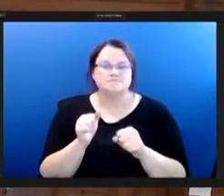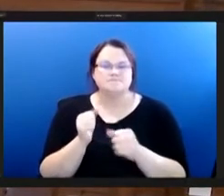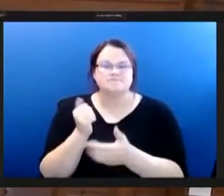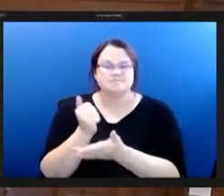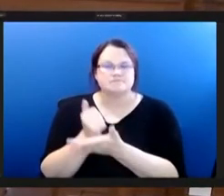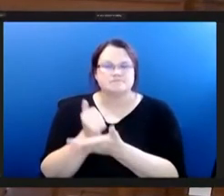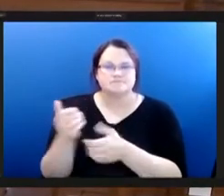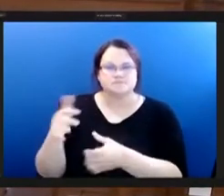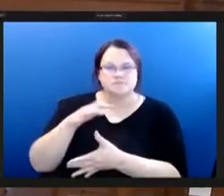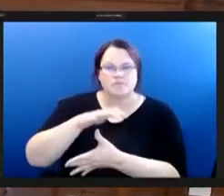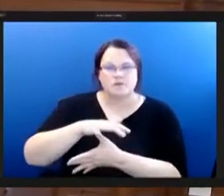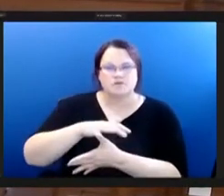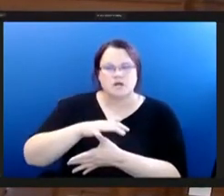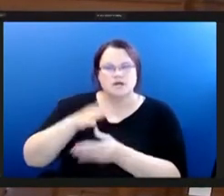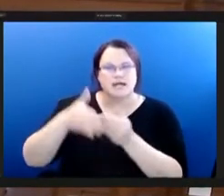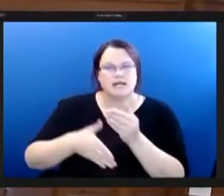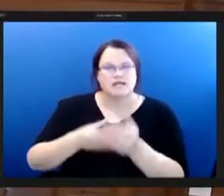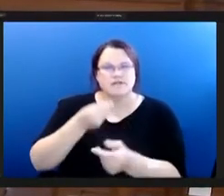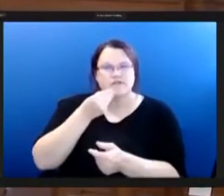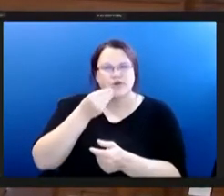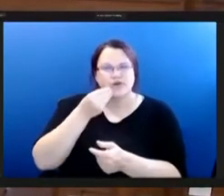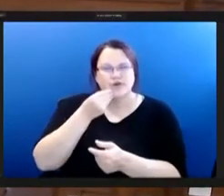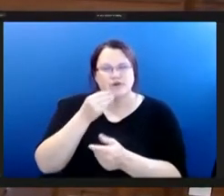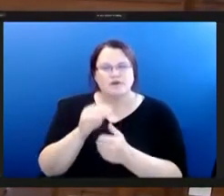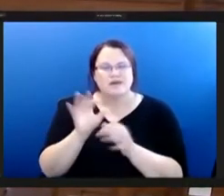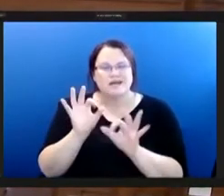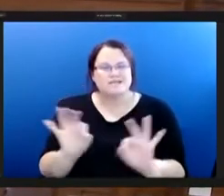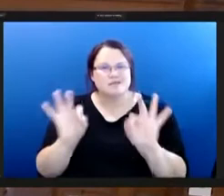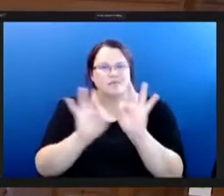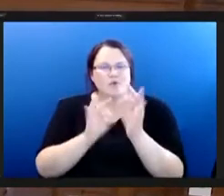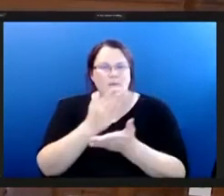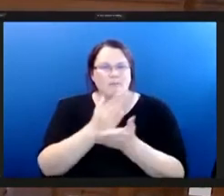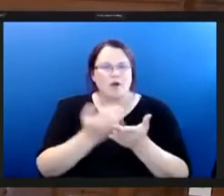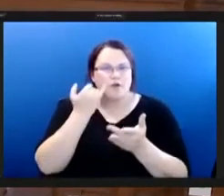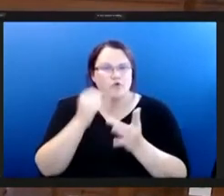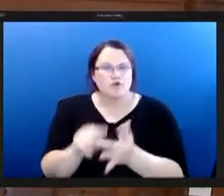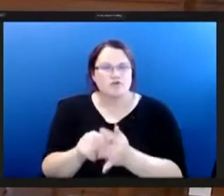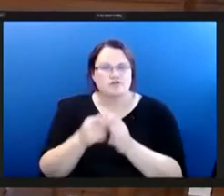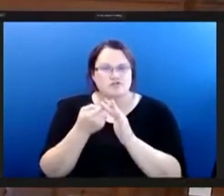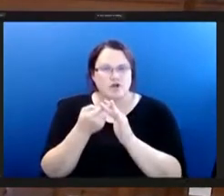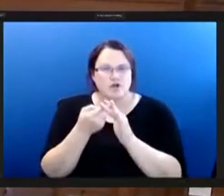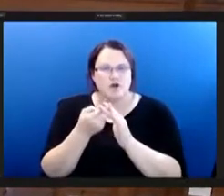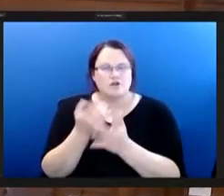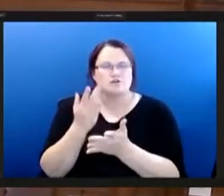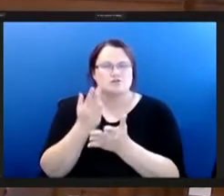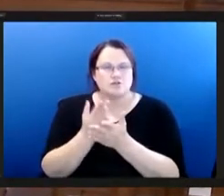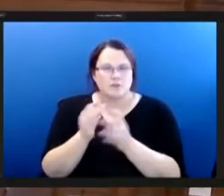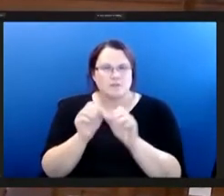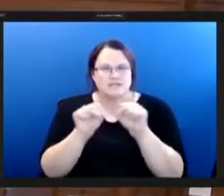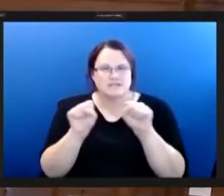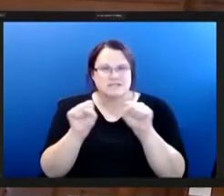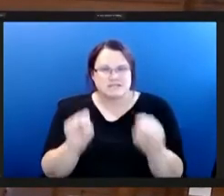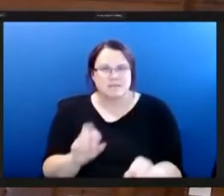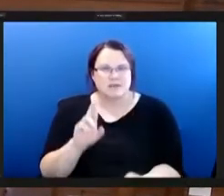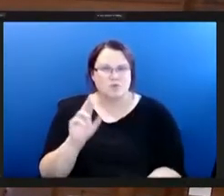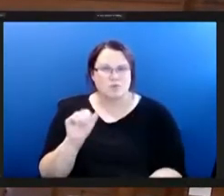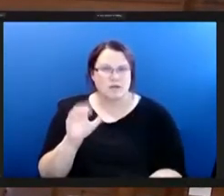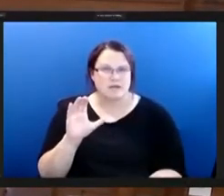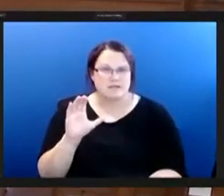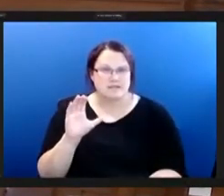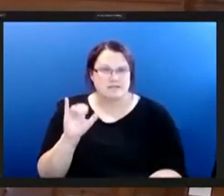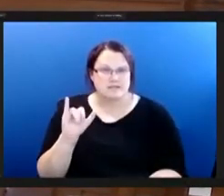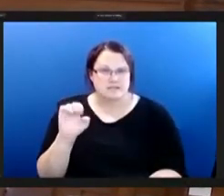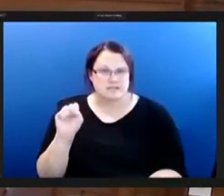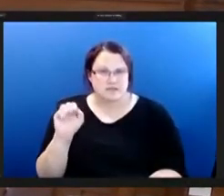ending food apartheid apartheid a critical tool if we are going to start dismantling systemic racism so we ask that you please